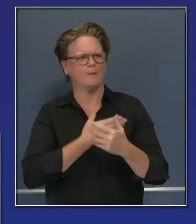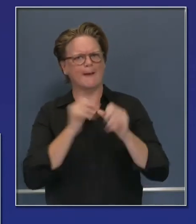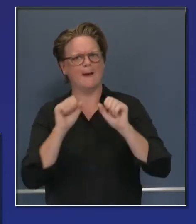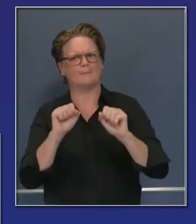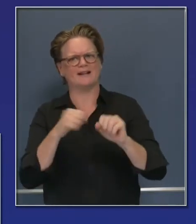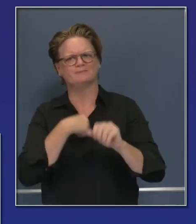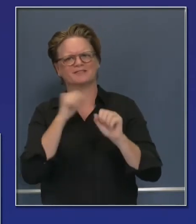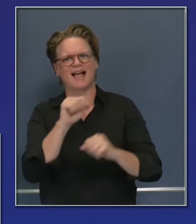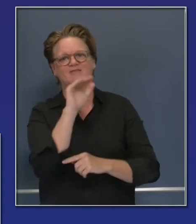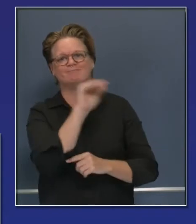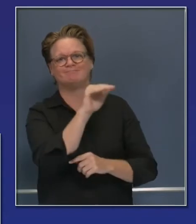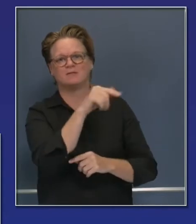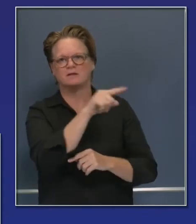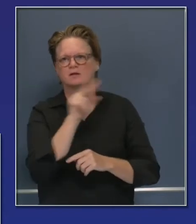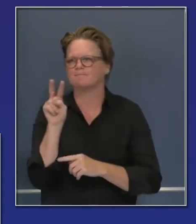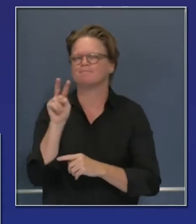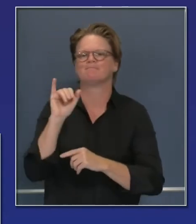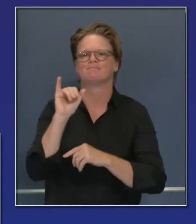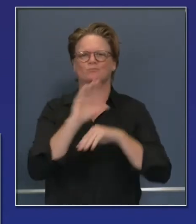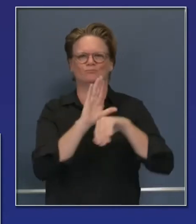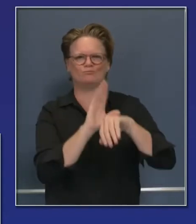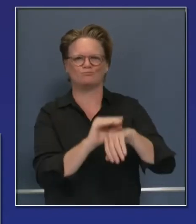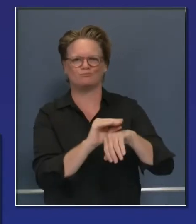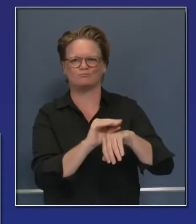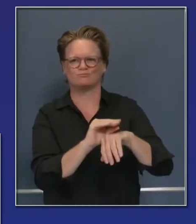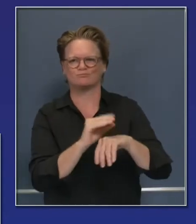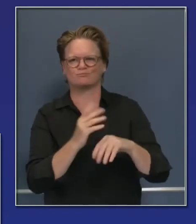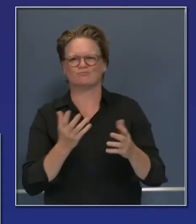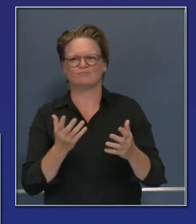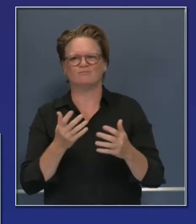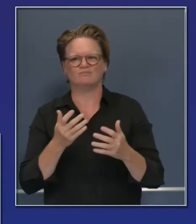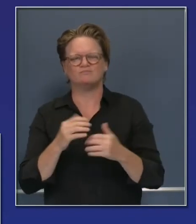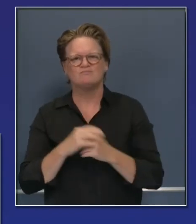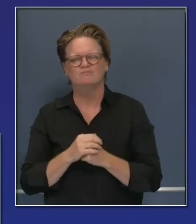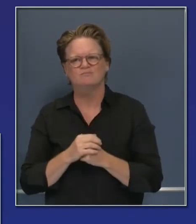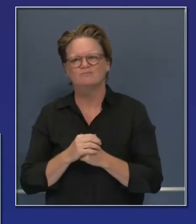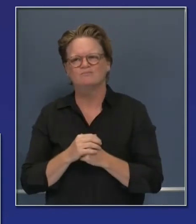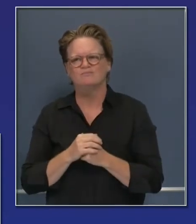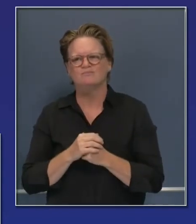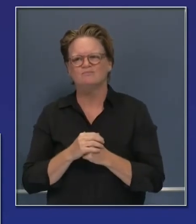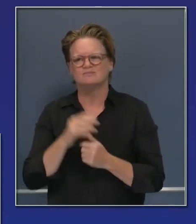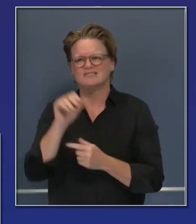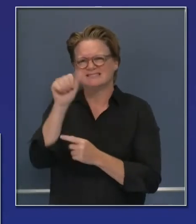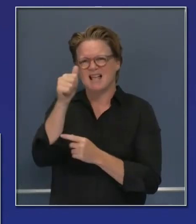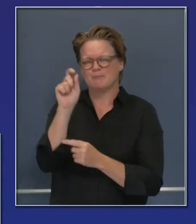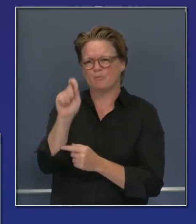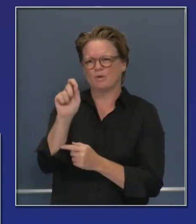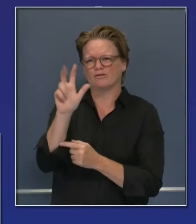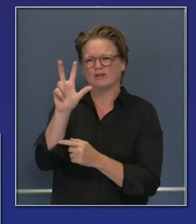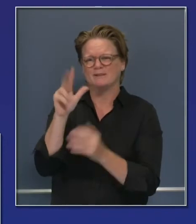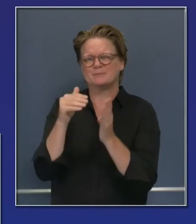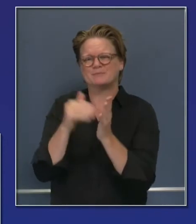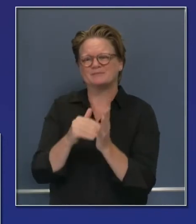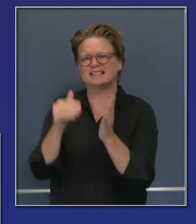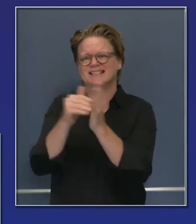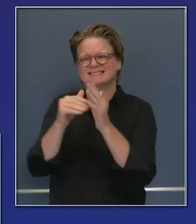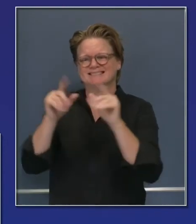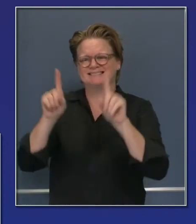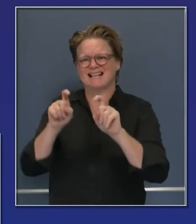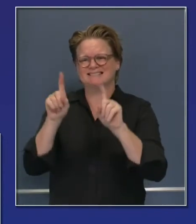the cost of testing. Again, it's jaw-dropping. We've done 10.83 million tests in the state of California, averaging